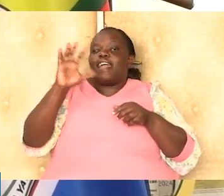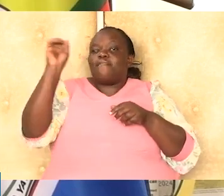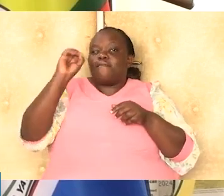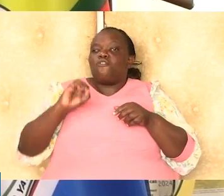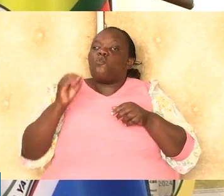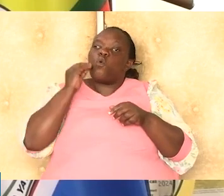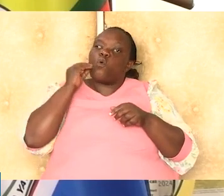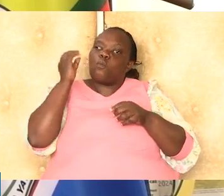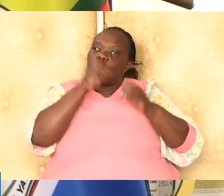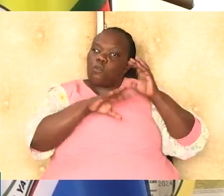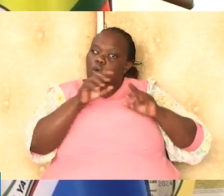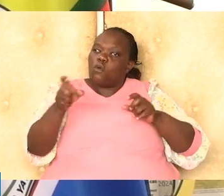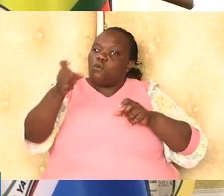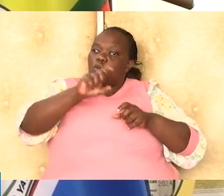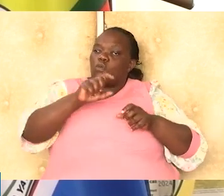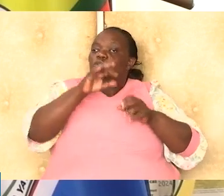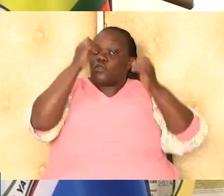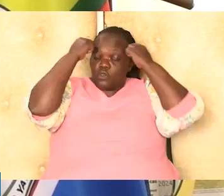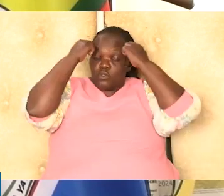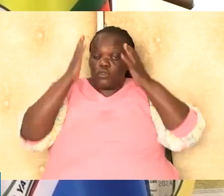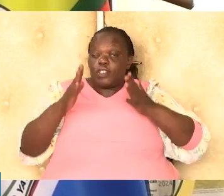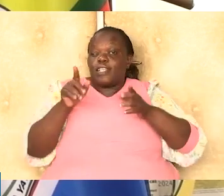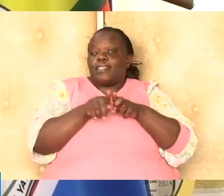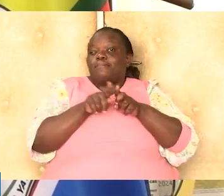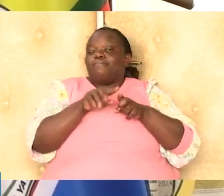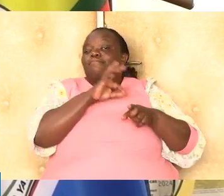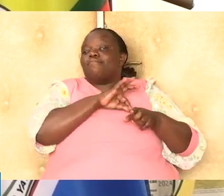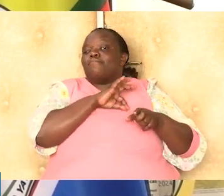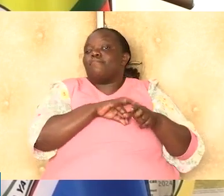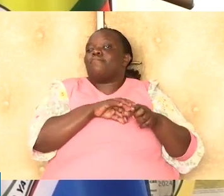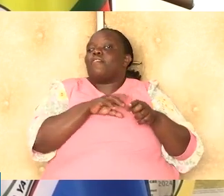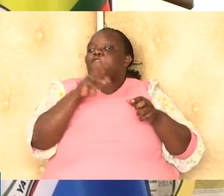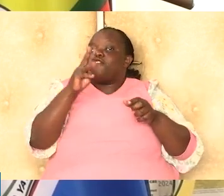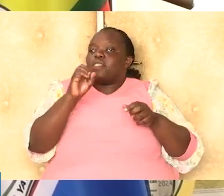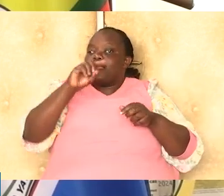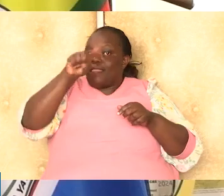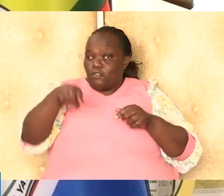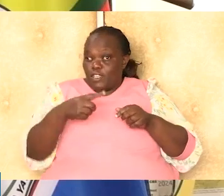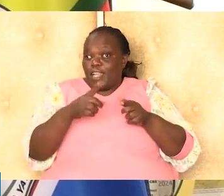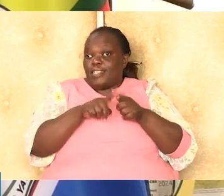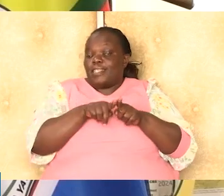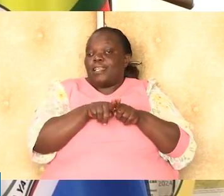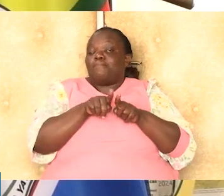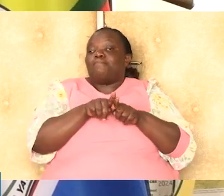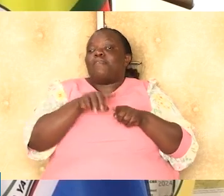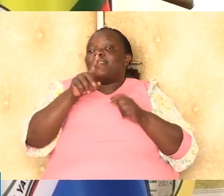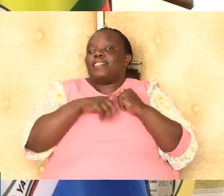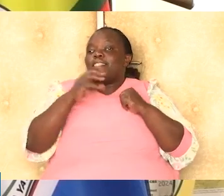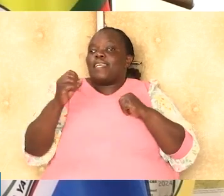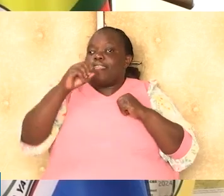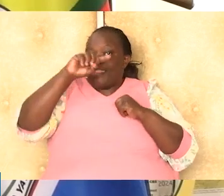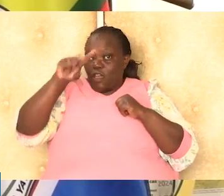contribution. Additionally, students benefit from upkeep allowance ranging between Kenya shillings 40,000 and Kenya shillings 60,000,